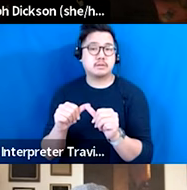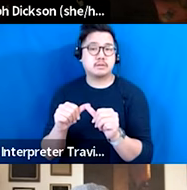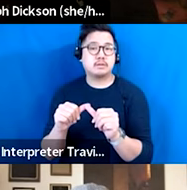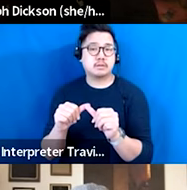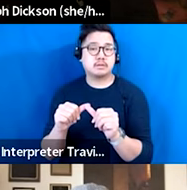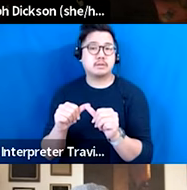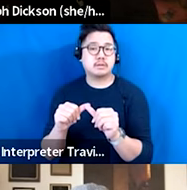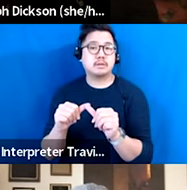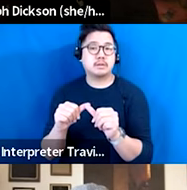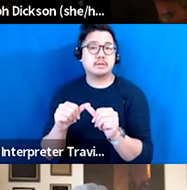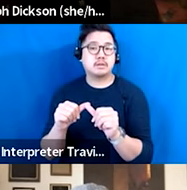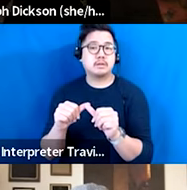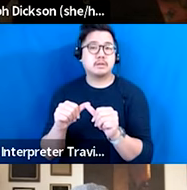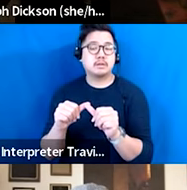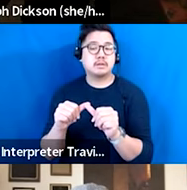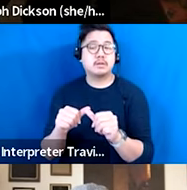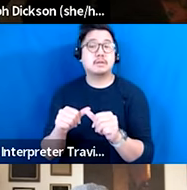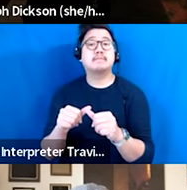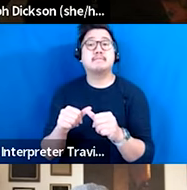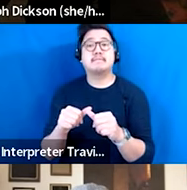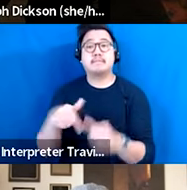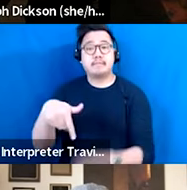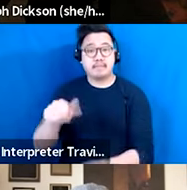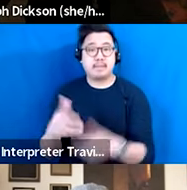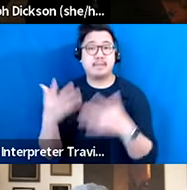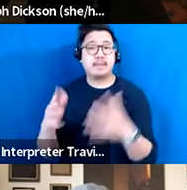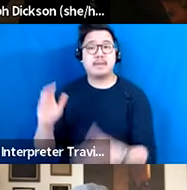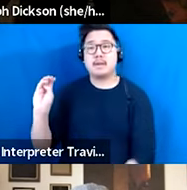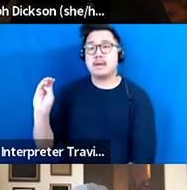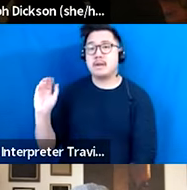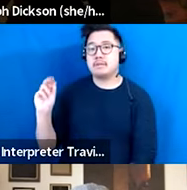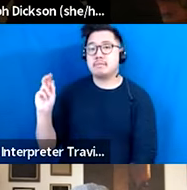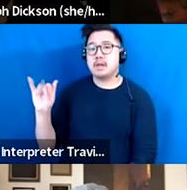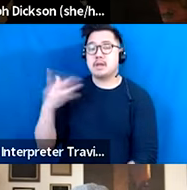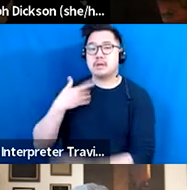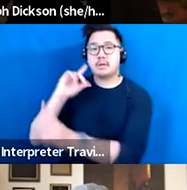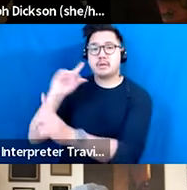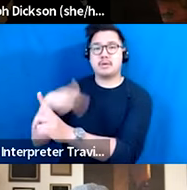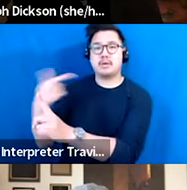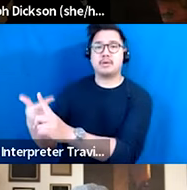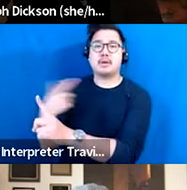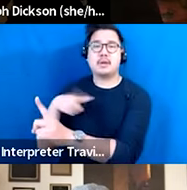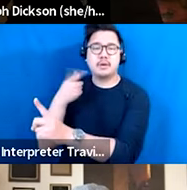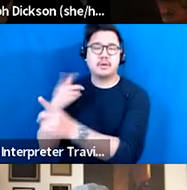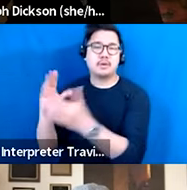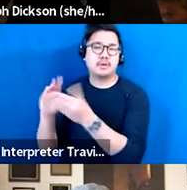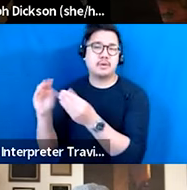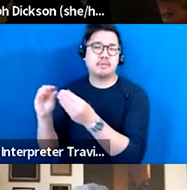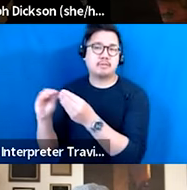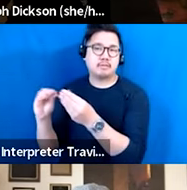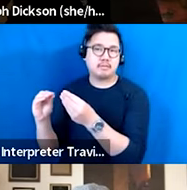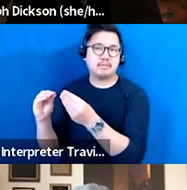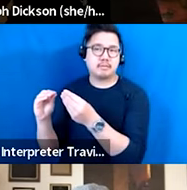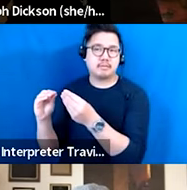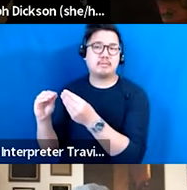open the, give the floor to Manny Qualling of Inspire Washington, who will no doubt have further inspiration as well as very